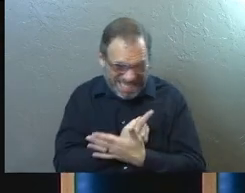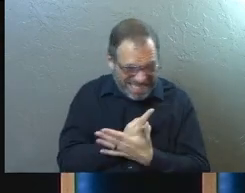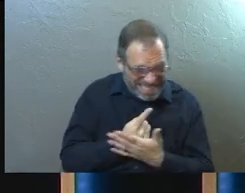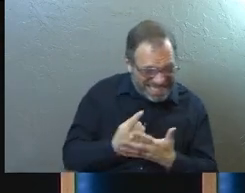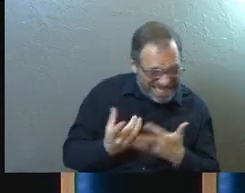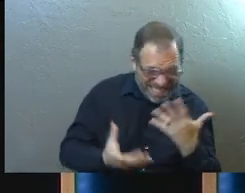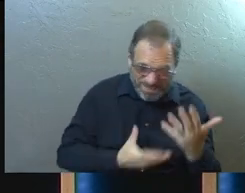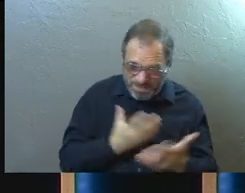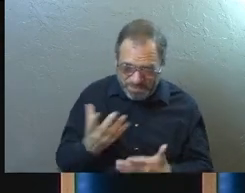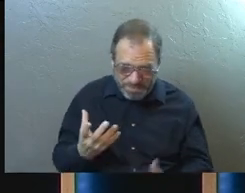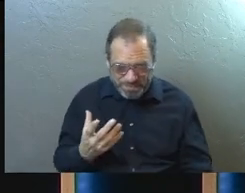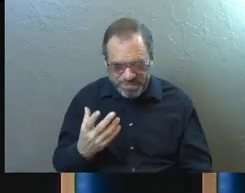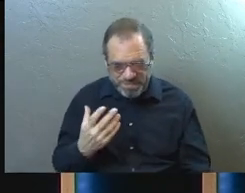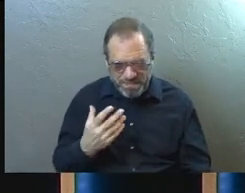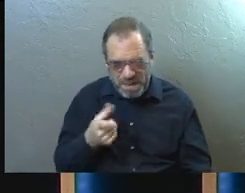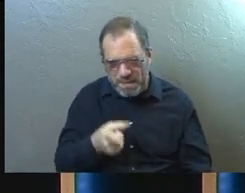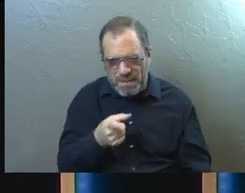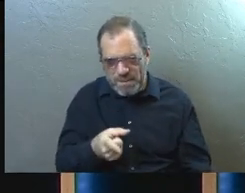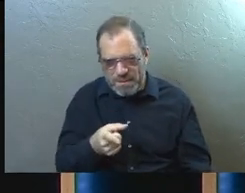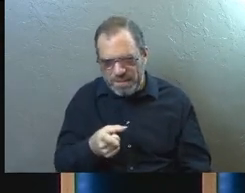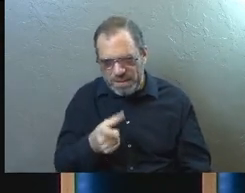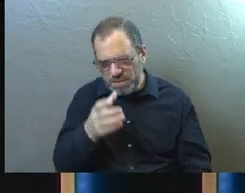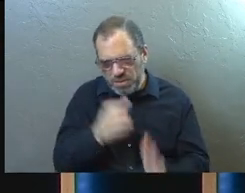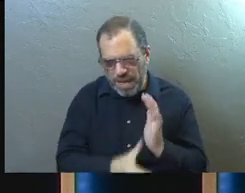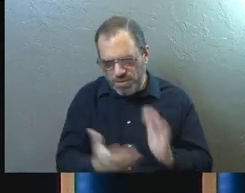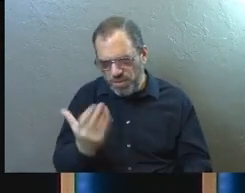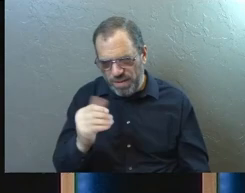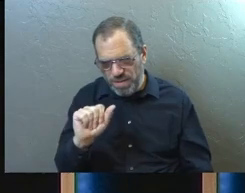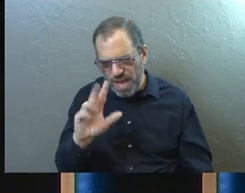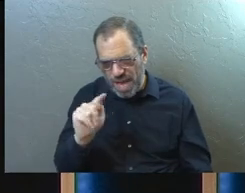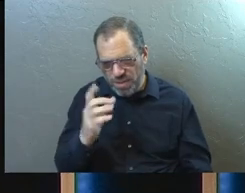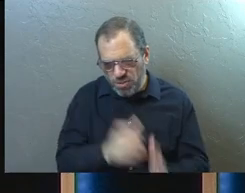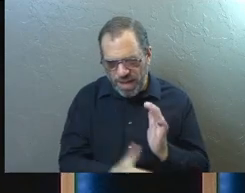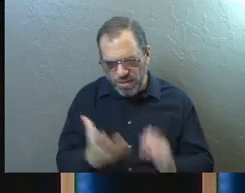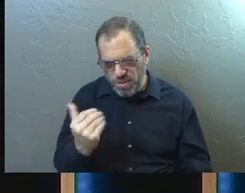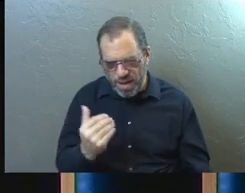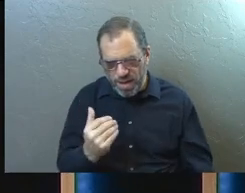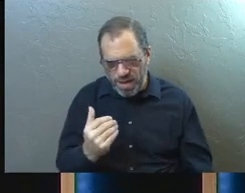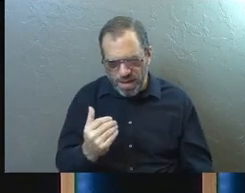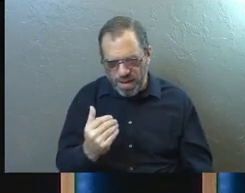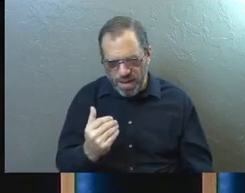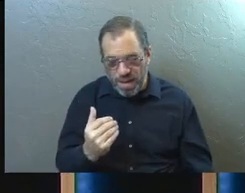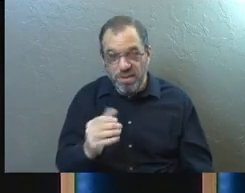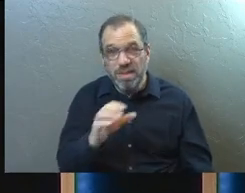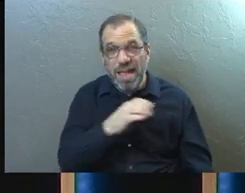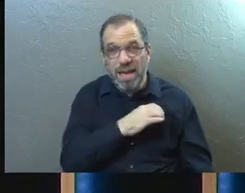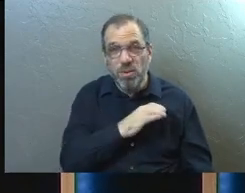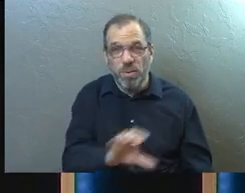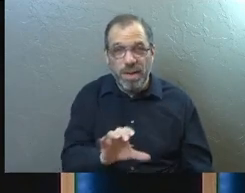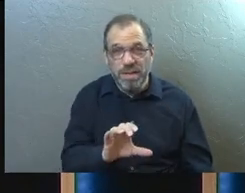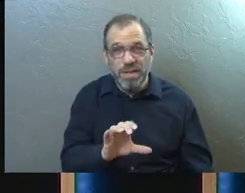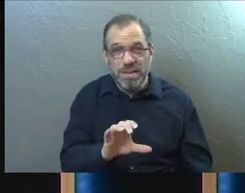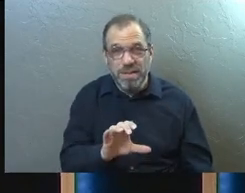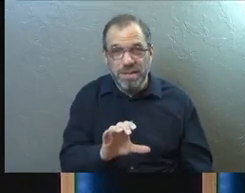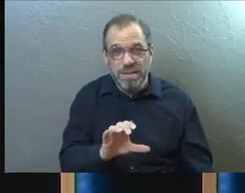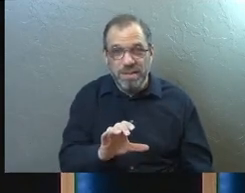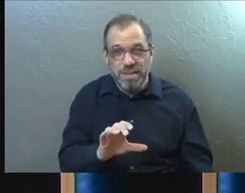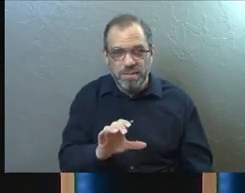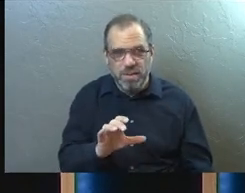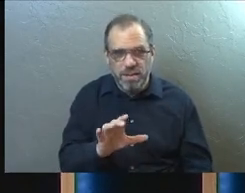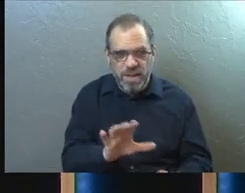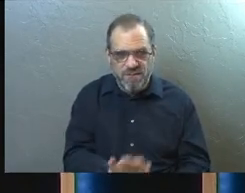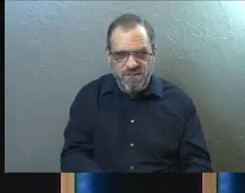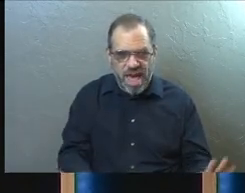week long is I think what this passage is teaching us is the high view that Christianity has on the body,